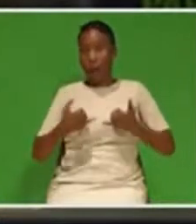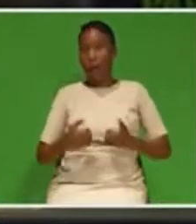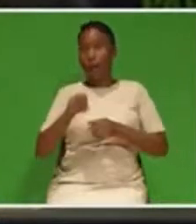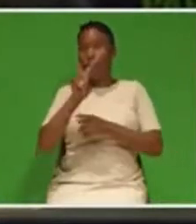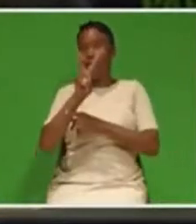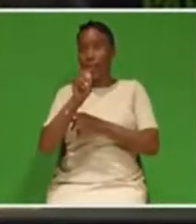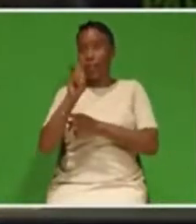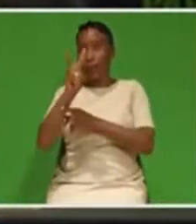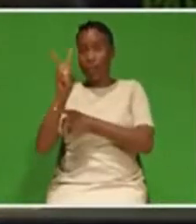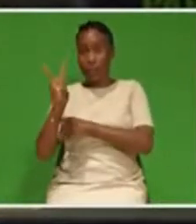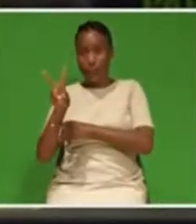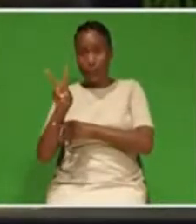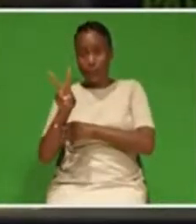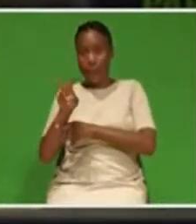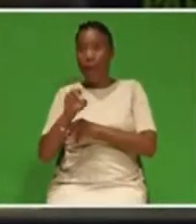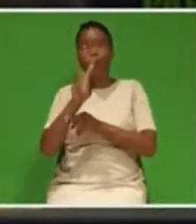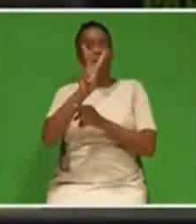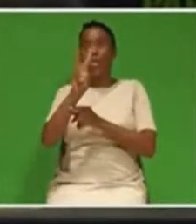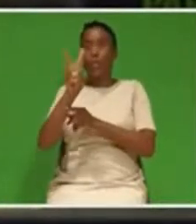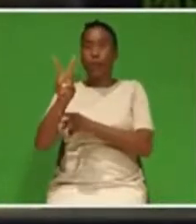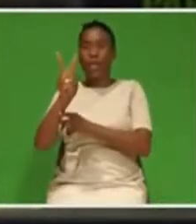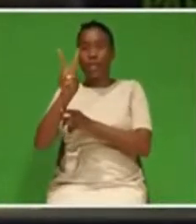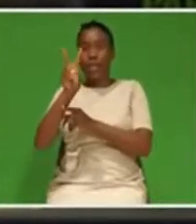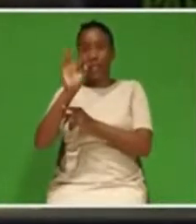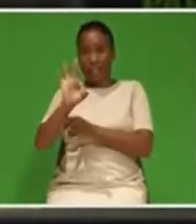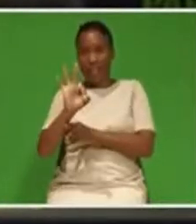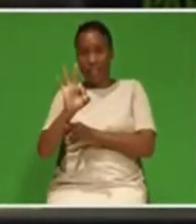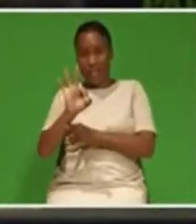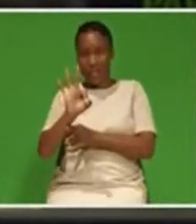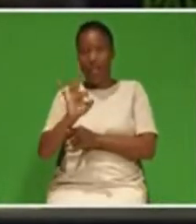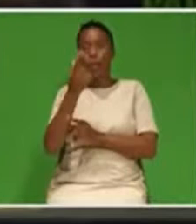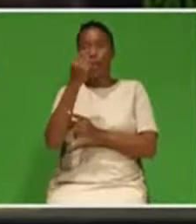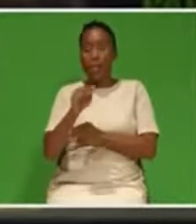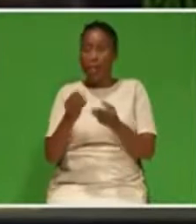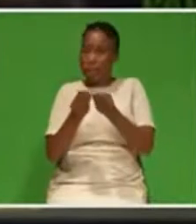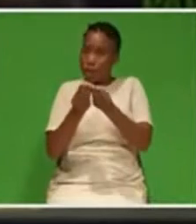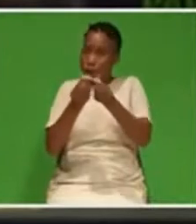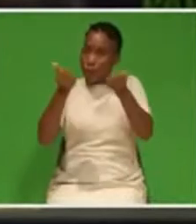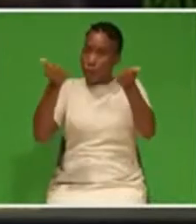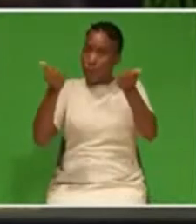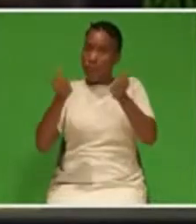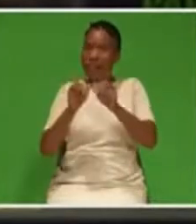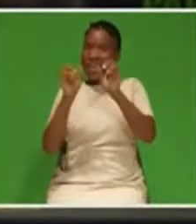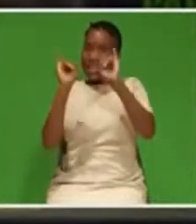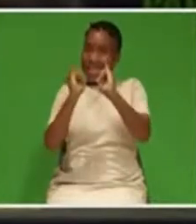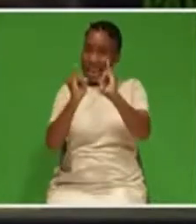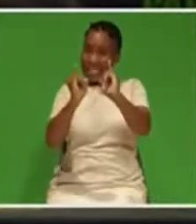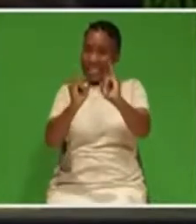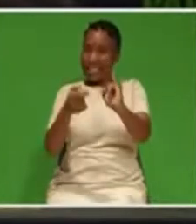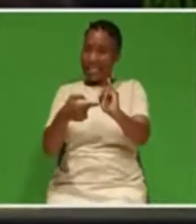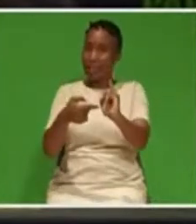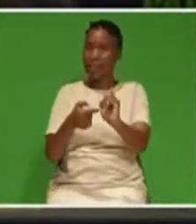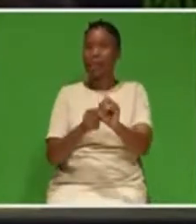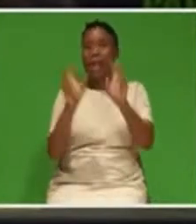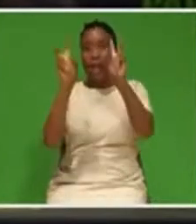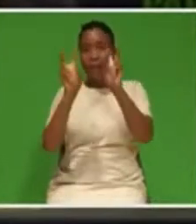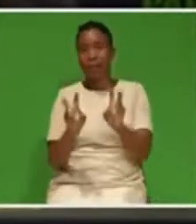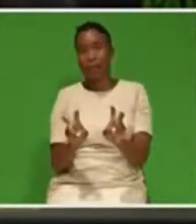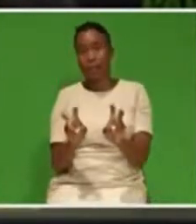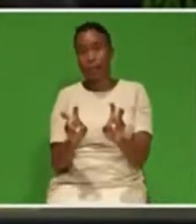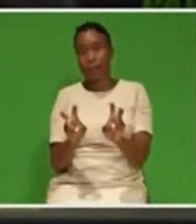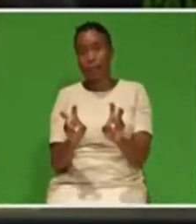are to decisively resolve the electricity crisis, to reduce